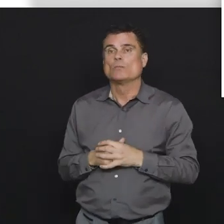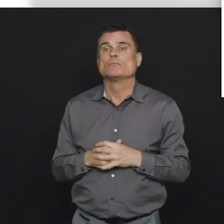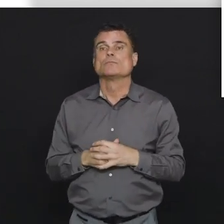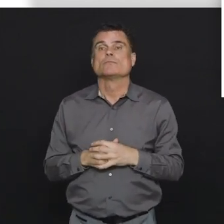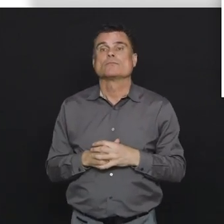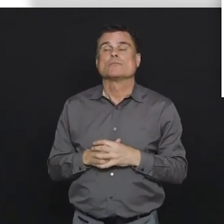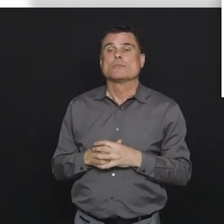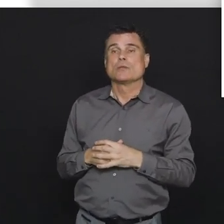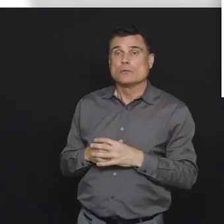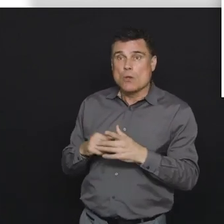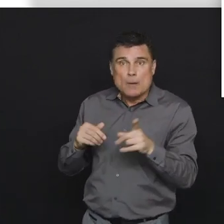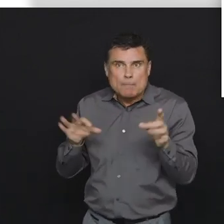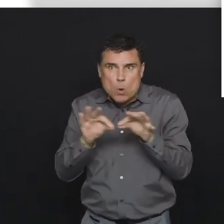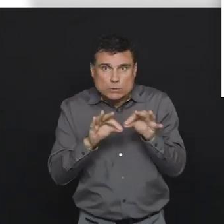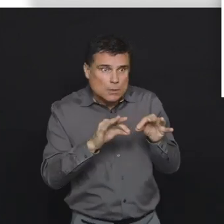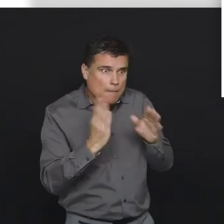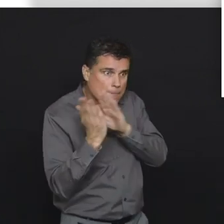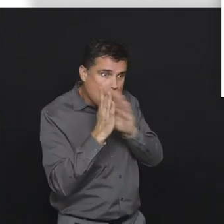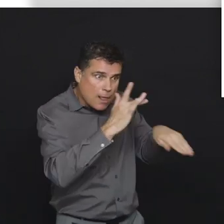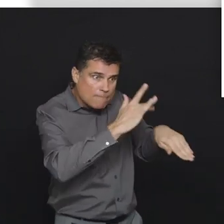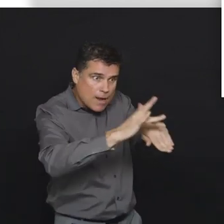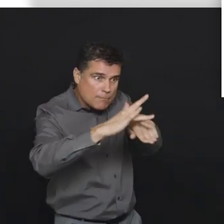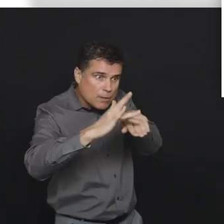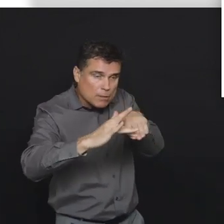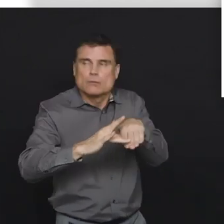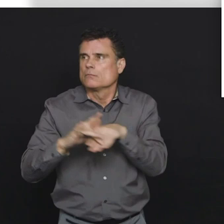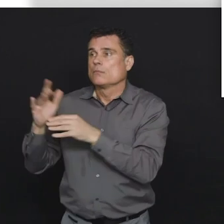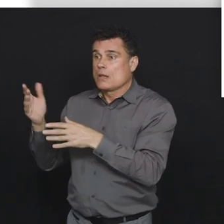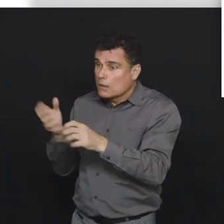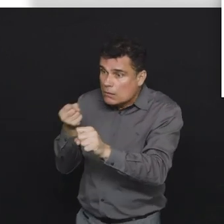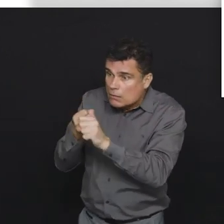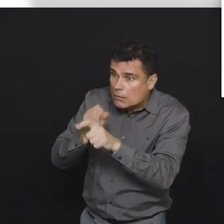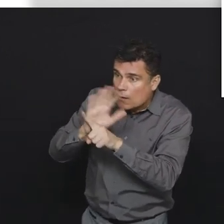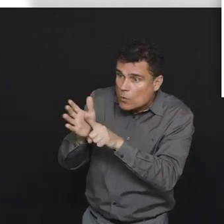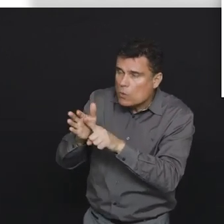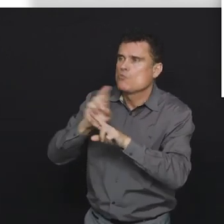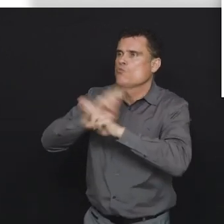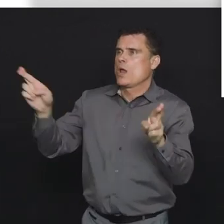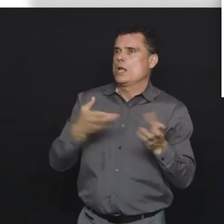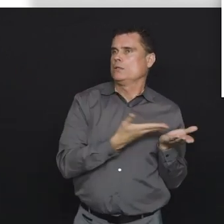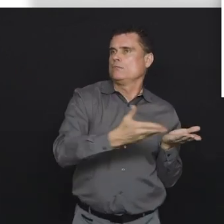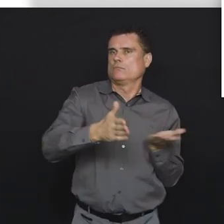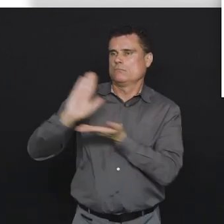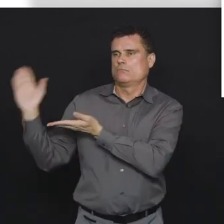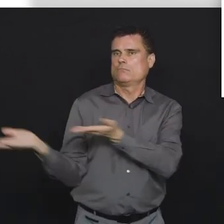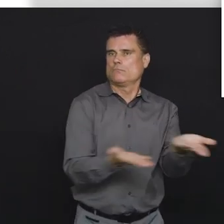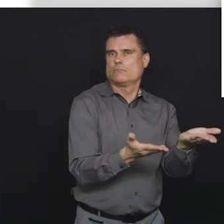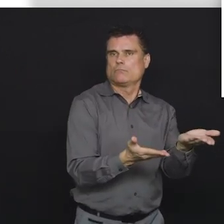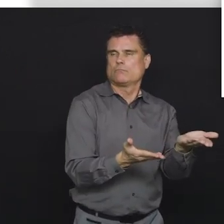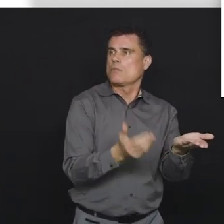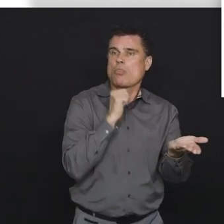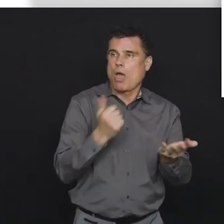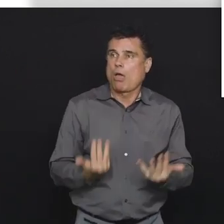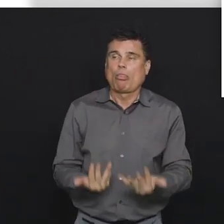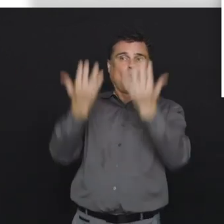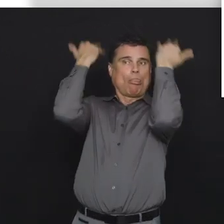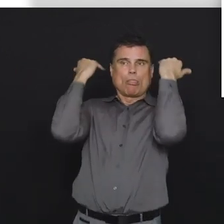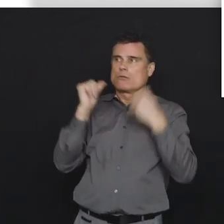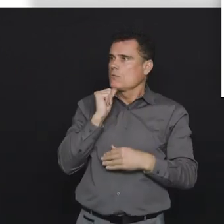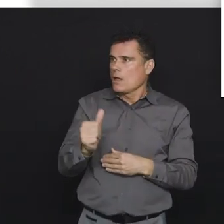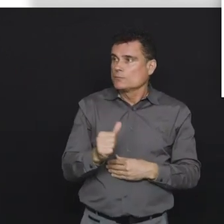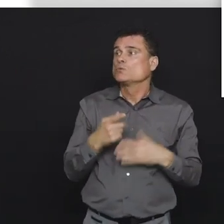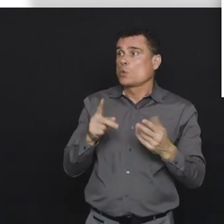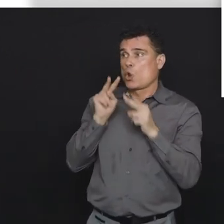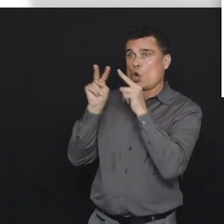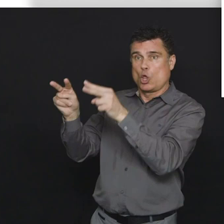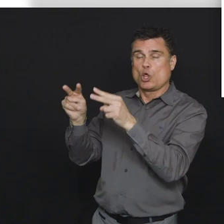as bed requirements rise, on the left, you'll see our potential capacity, which starts with ICU primary COVID sites. And